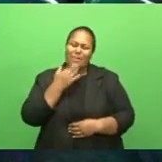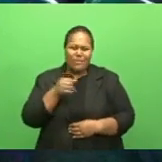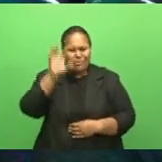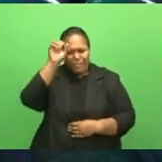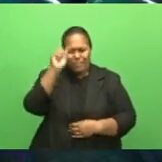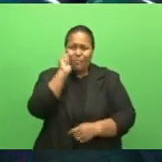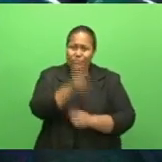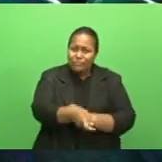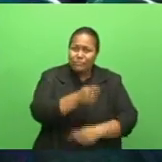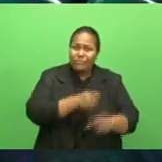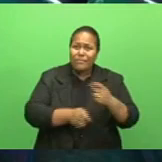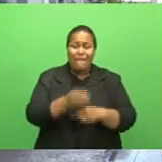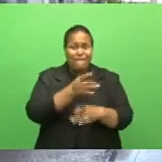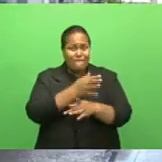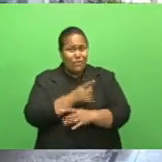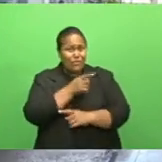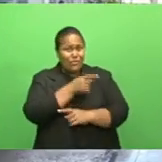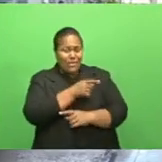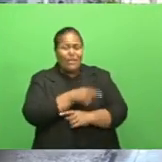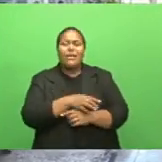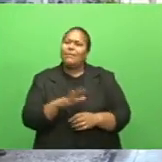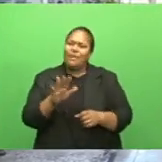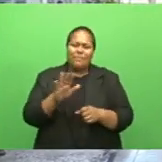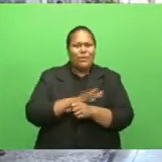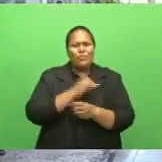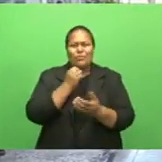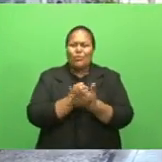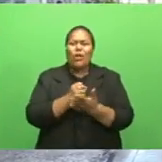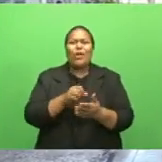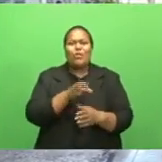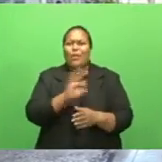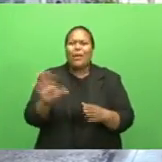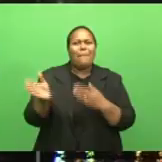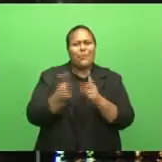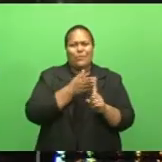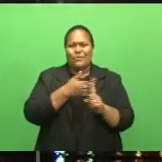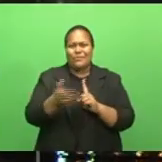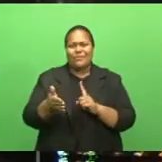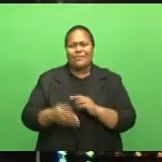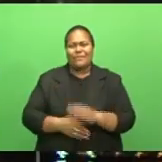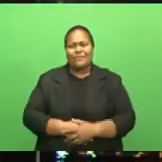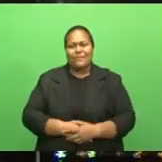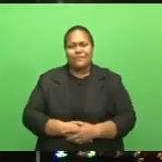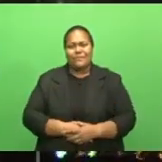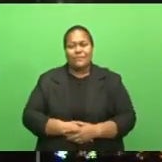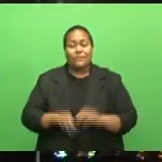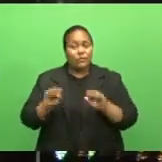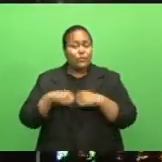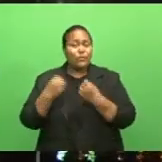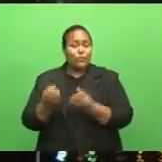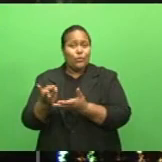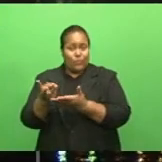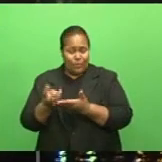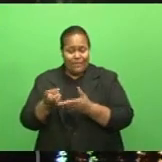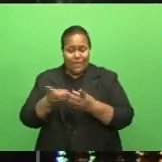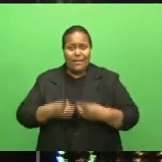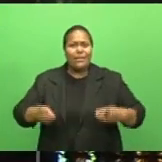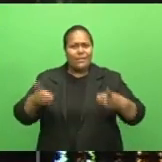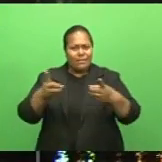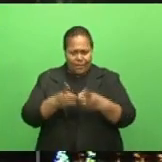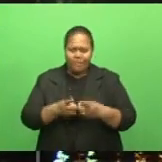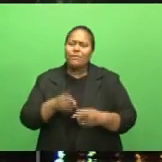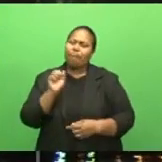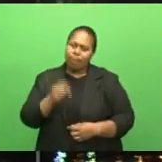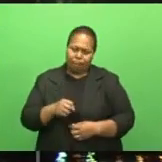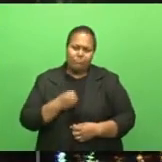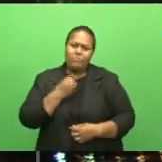species are not exploited. Apinisa Wangardobu, FBC News. The Social Welfare Department has admitted there was